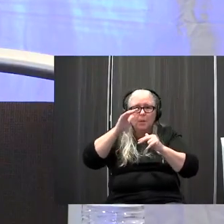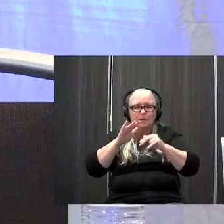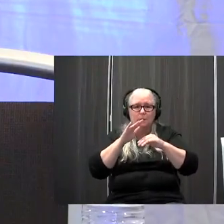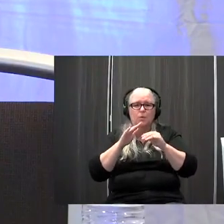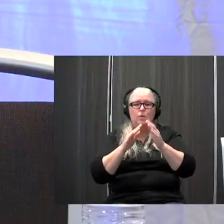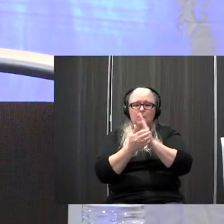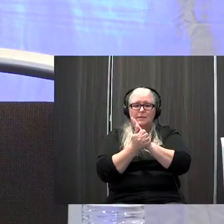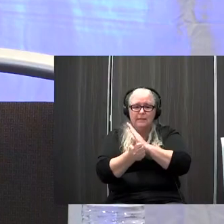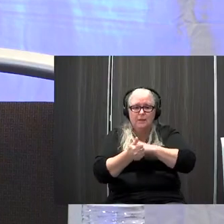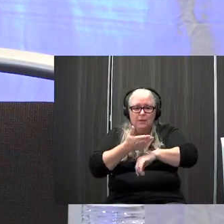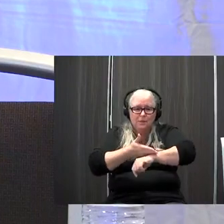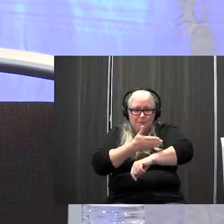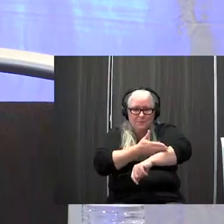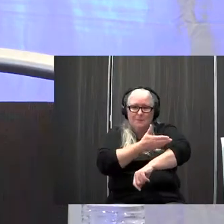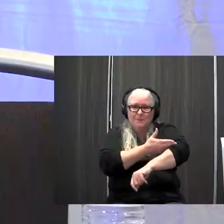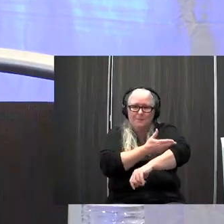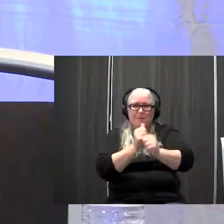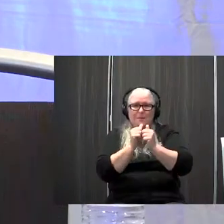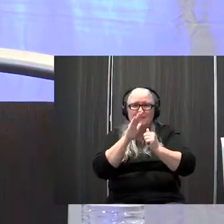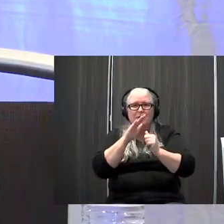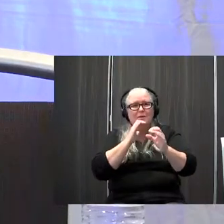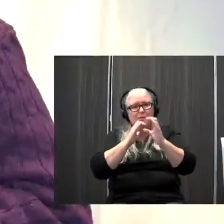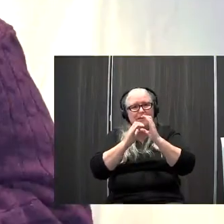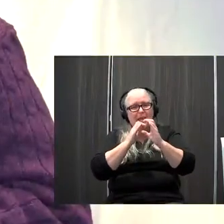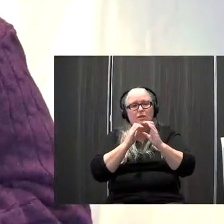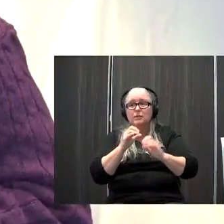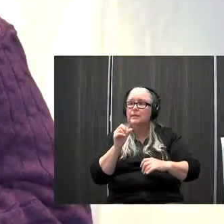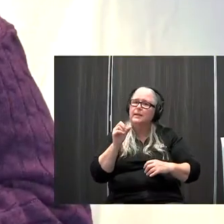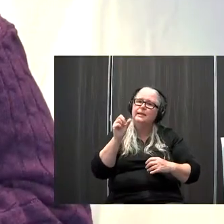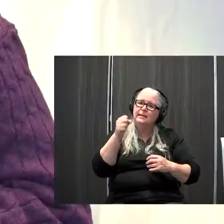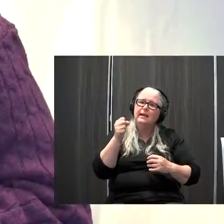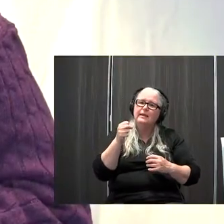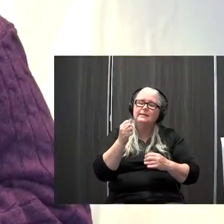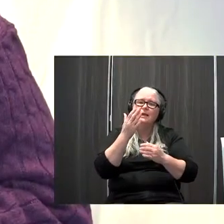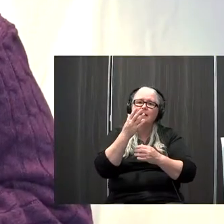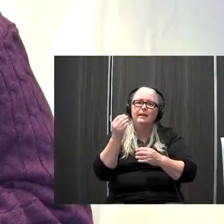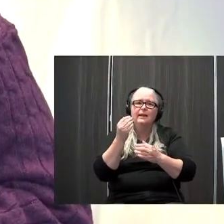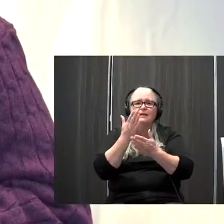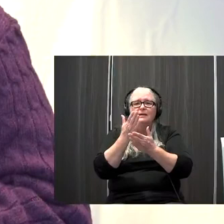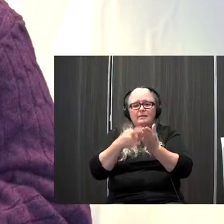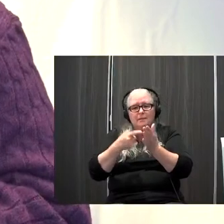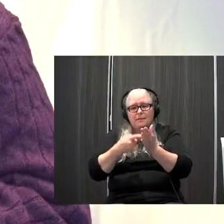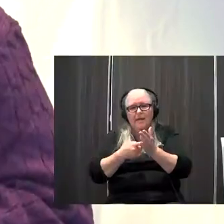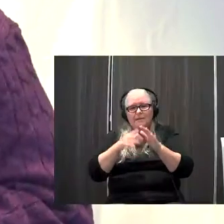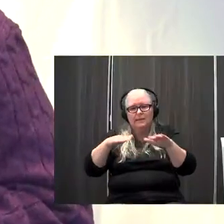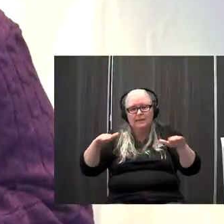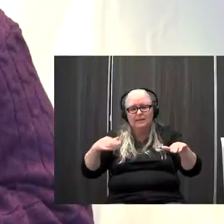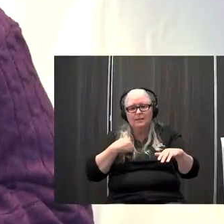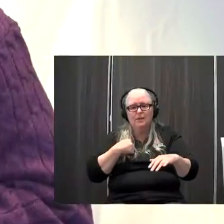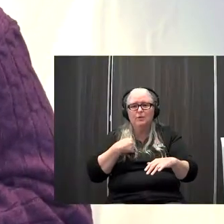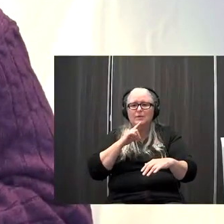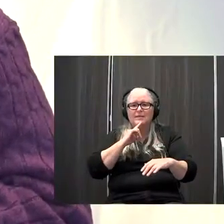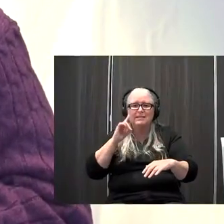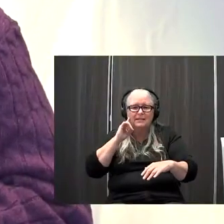broader range of communication partners some of what we've seen too with kids who are deaf and hard of hearing without charge um